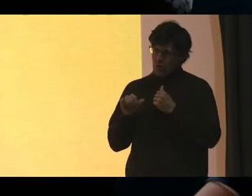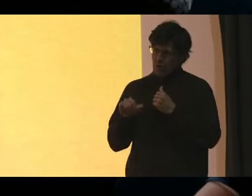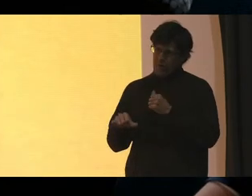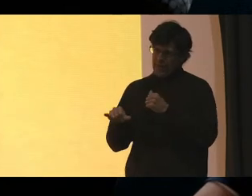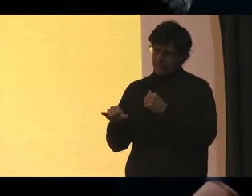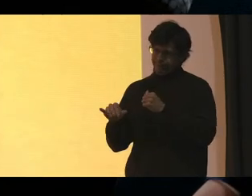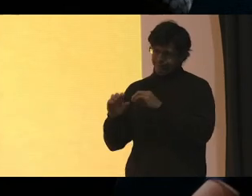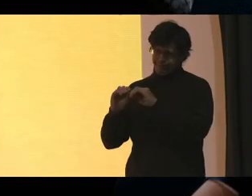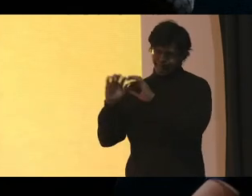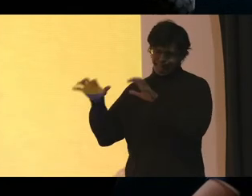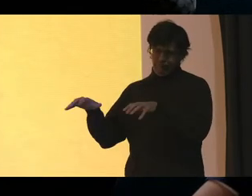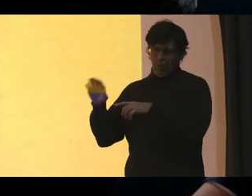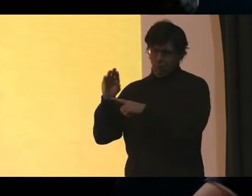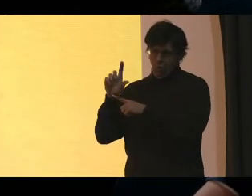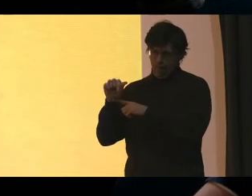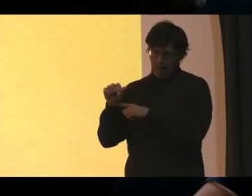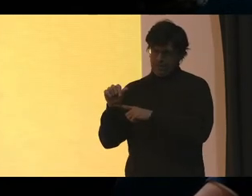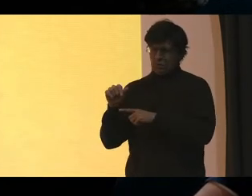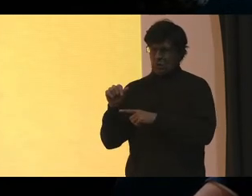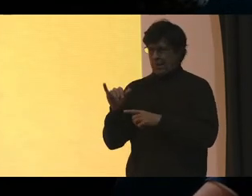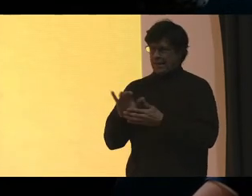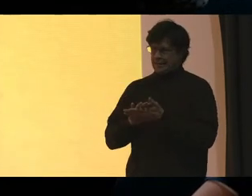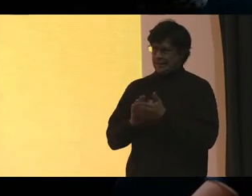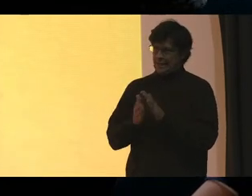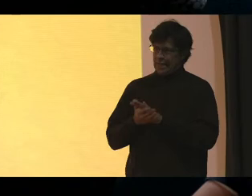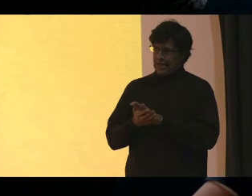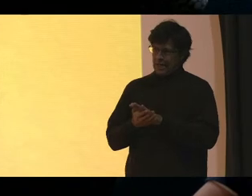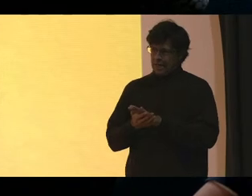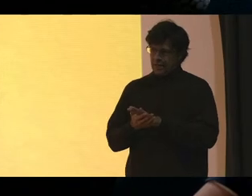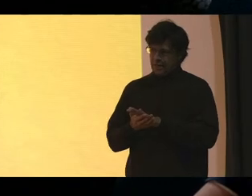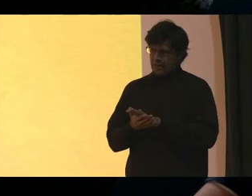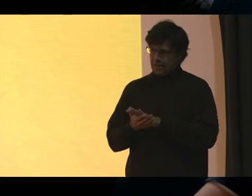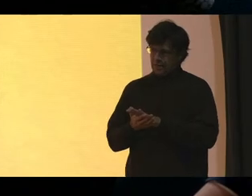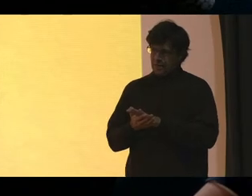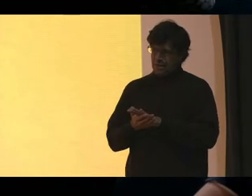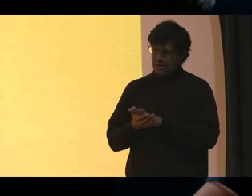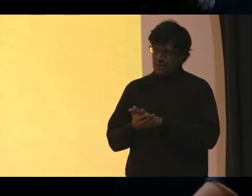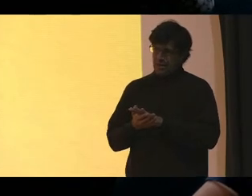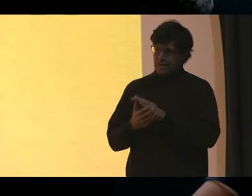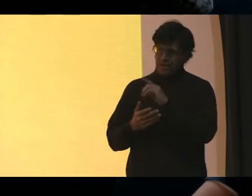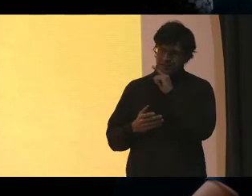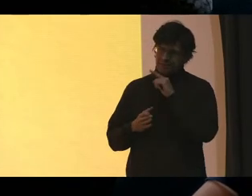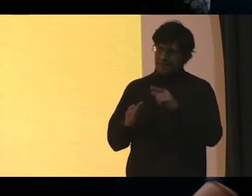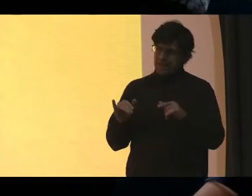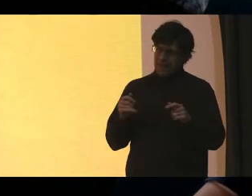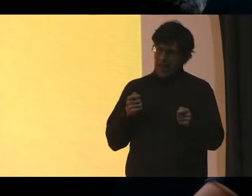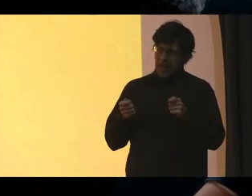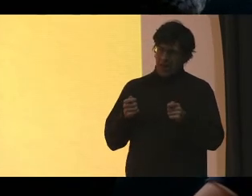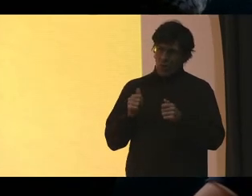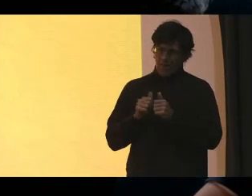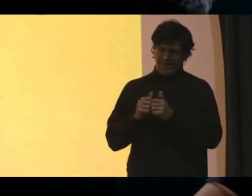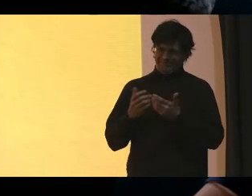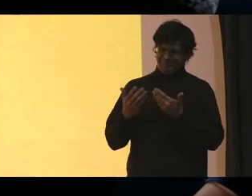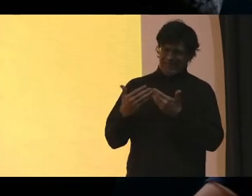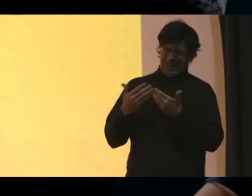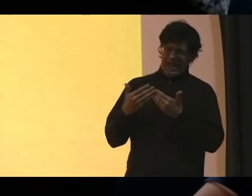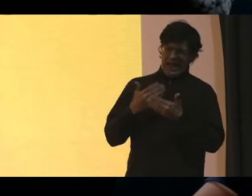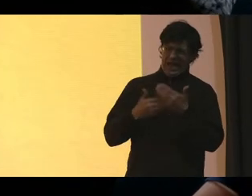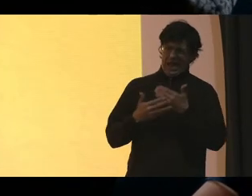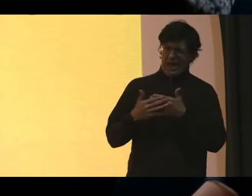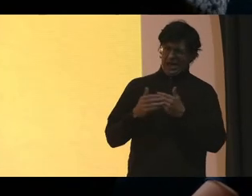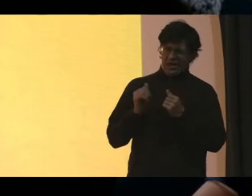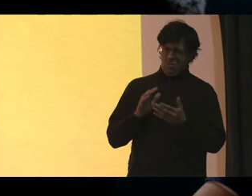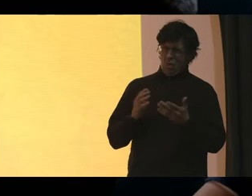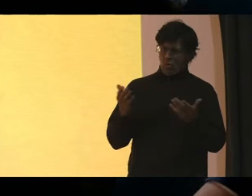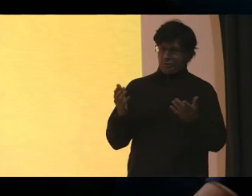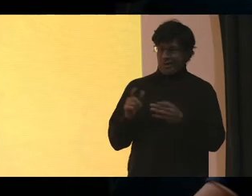And so it's getting, it's being handled with a light-handed approach And as a